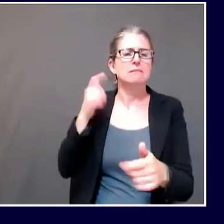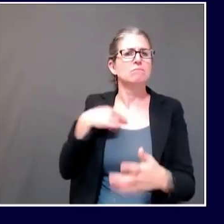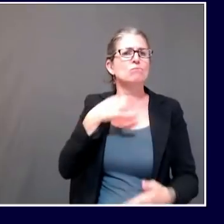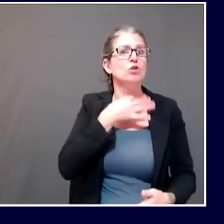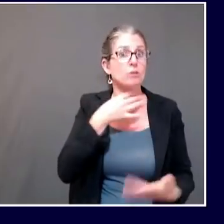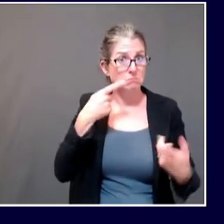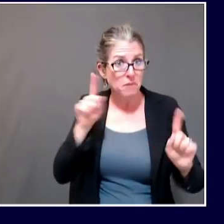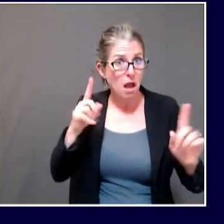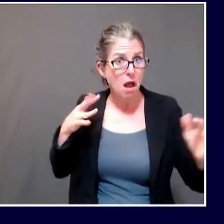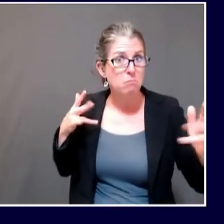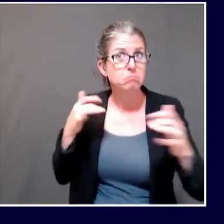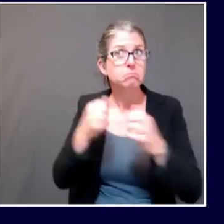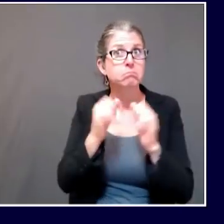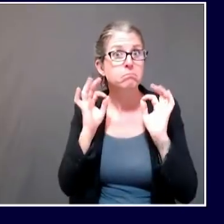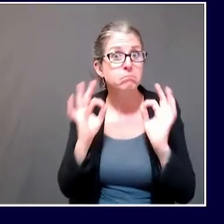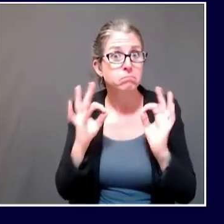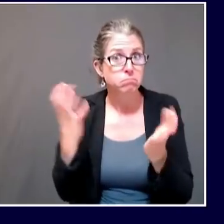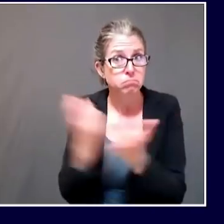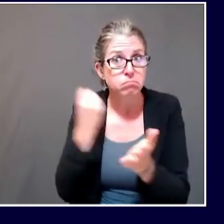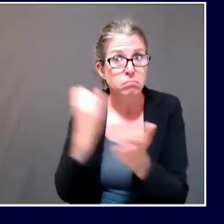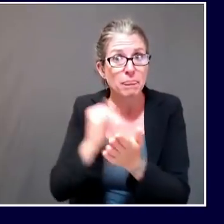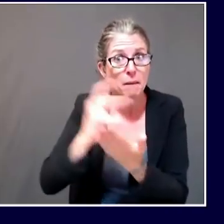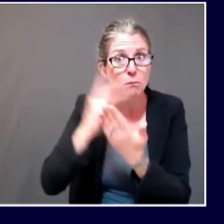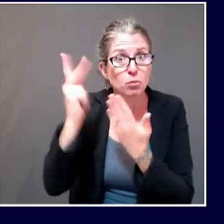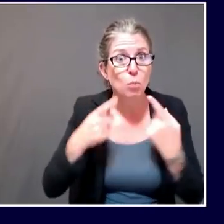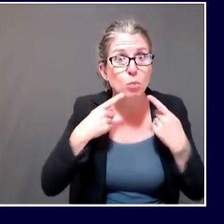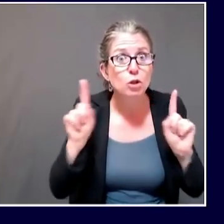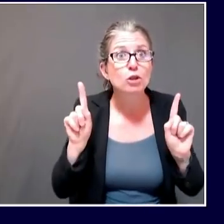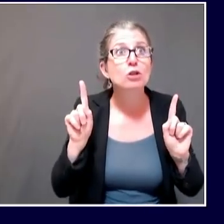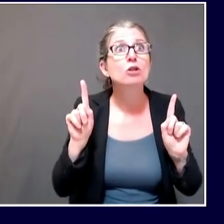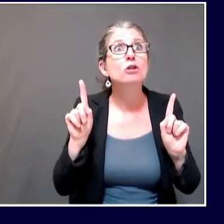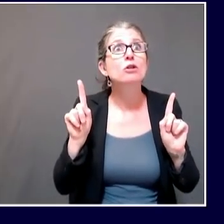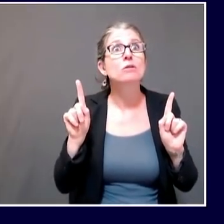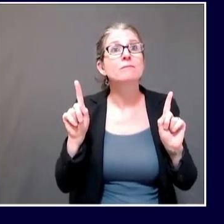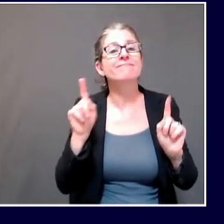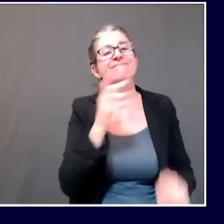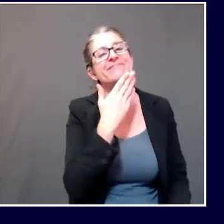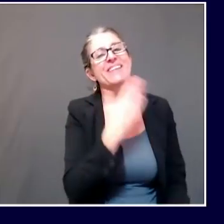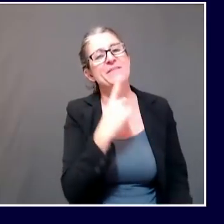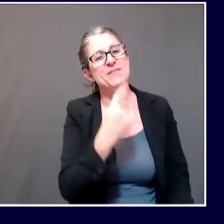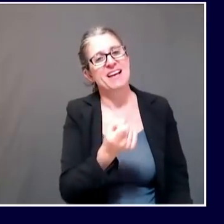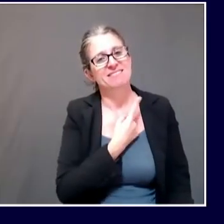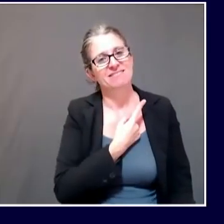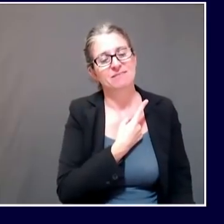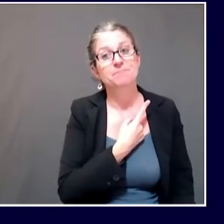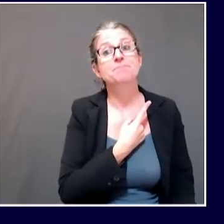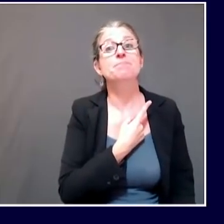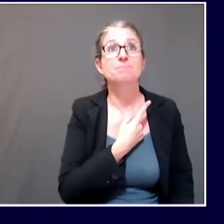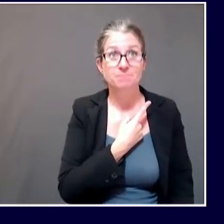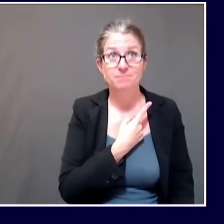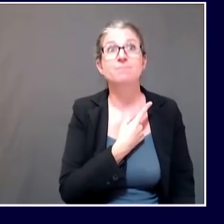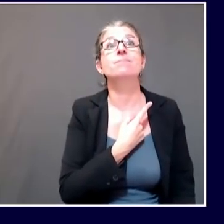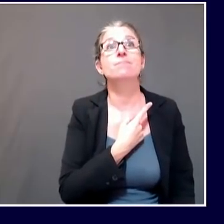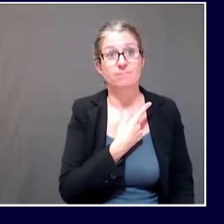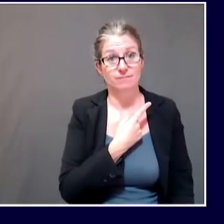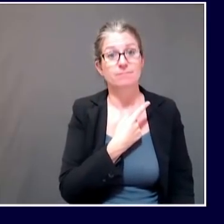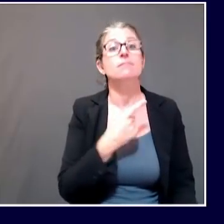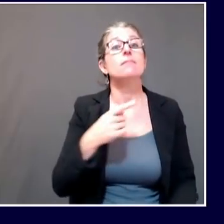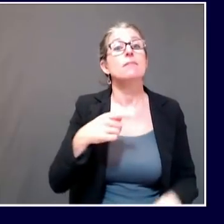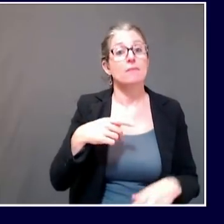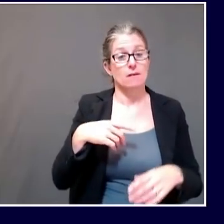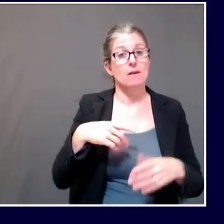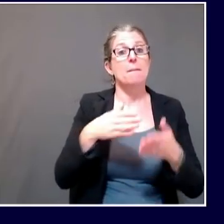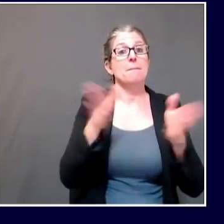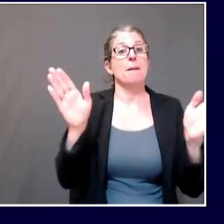the clinics were a success. Uh, they were organized by our public health nursing program, working with local partners on the